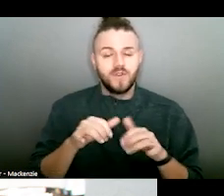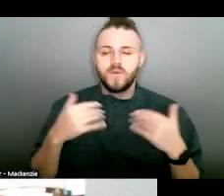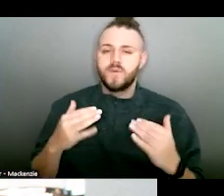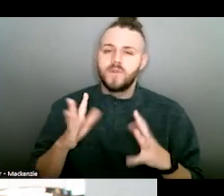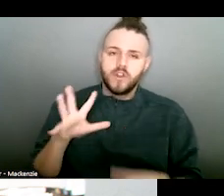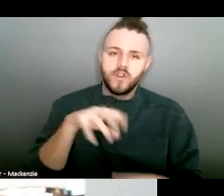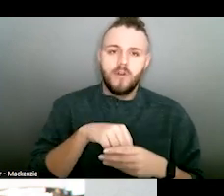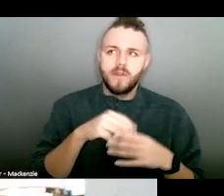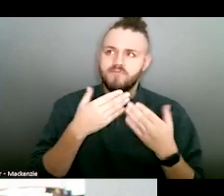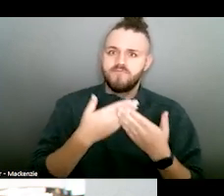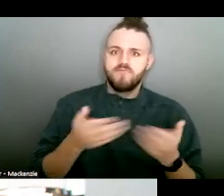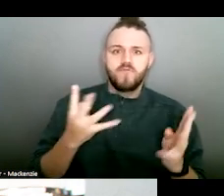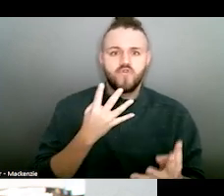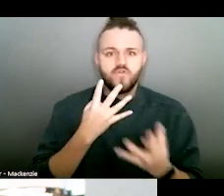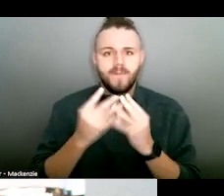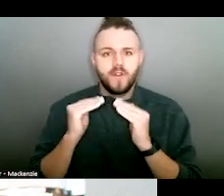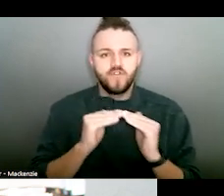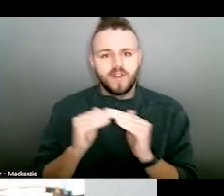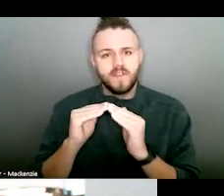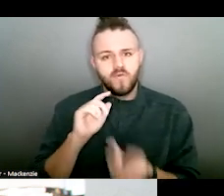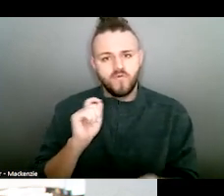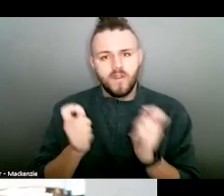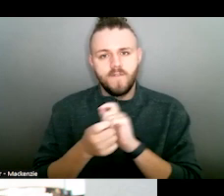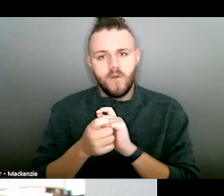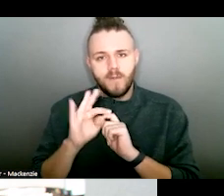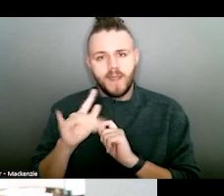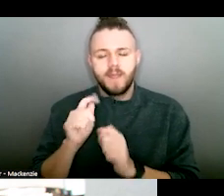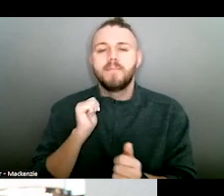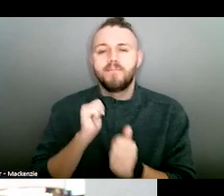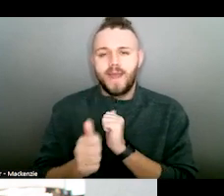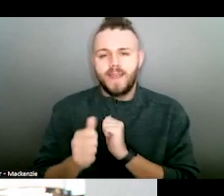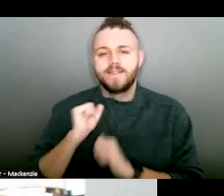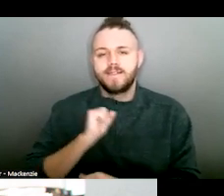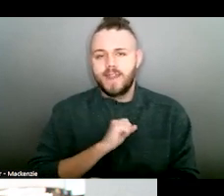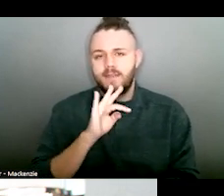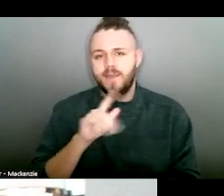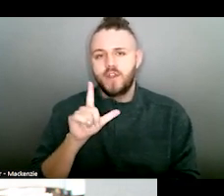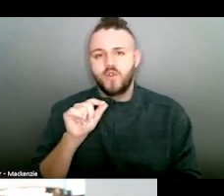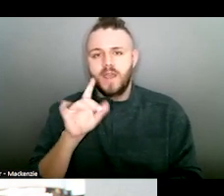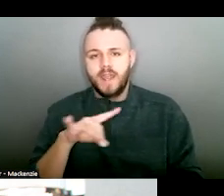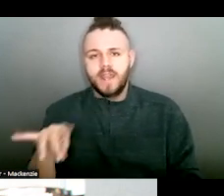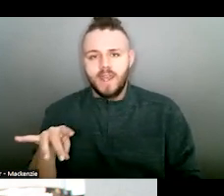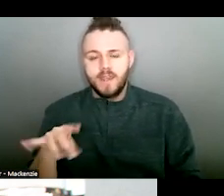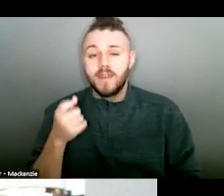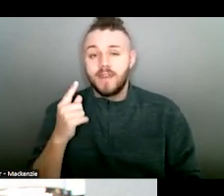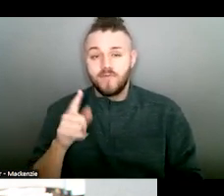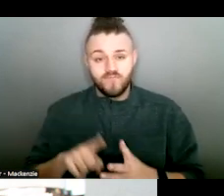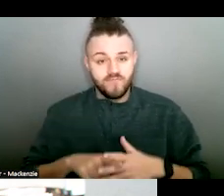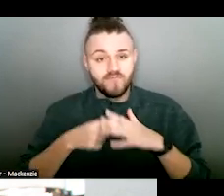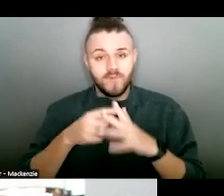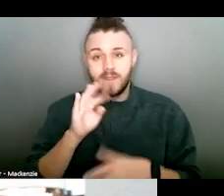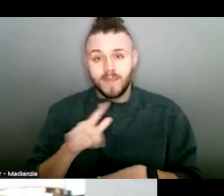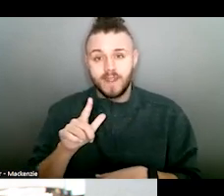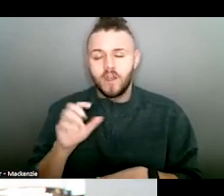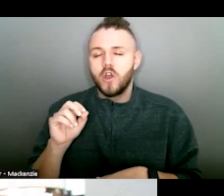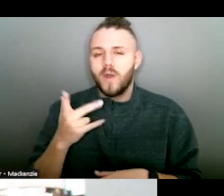was incorporated into a sweeping criminal justice reform bill and passed in Senate Bill 288. With the enactment of this